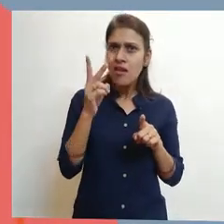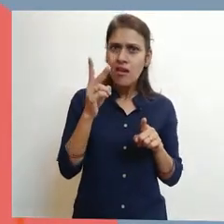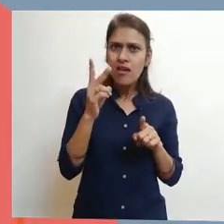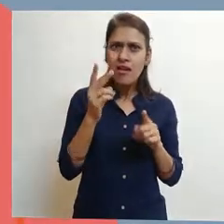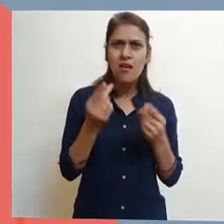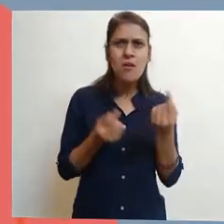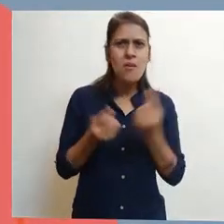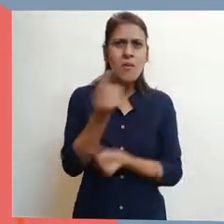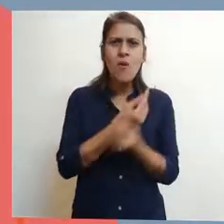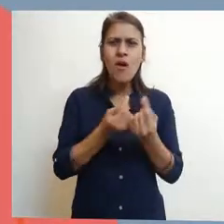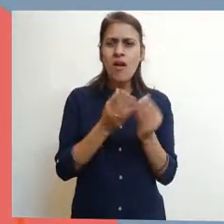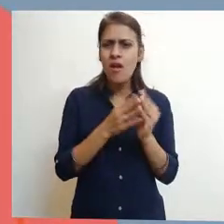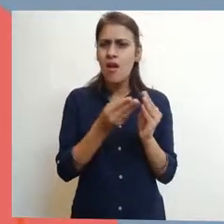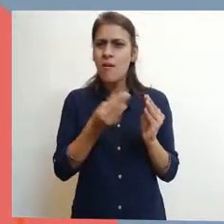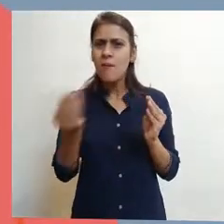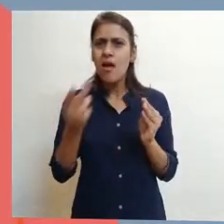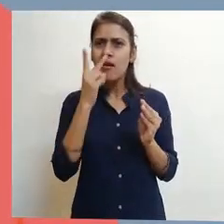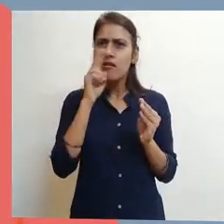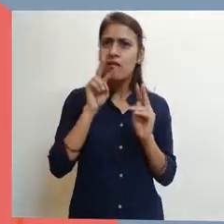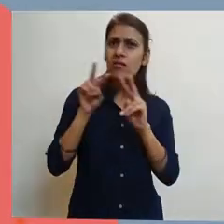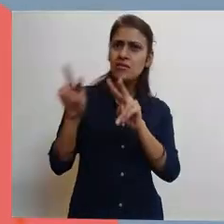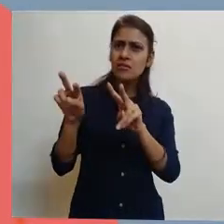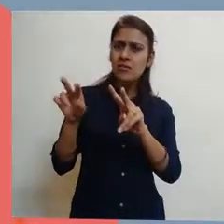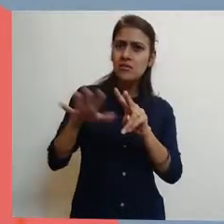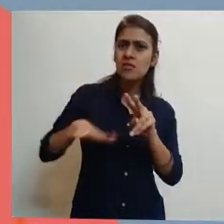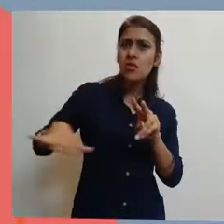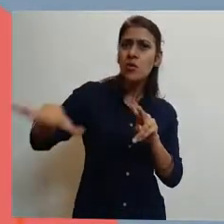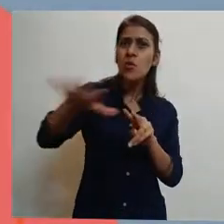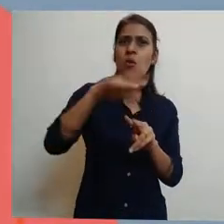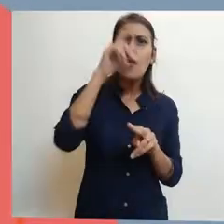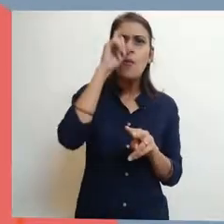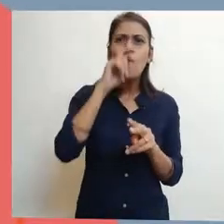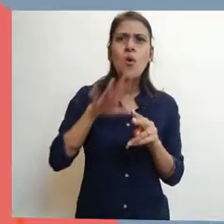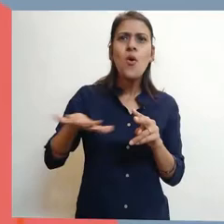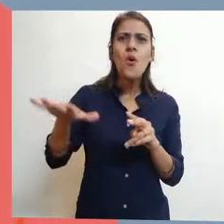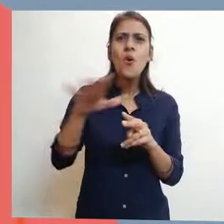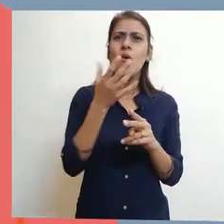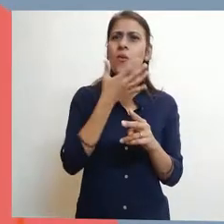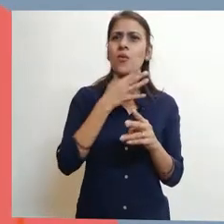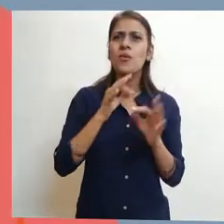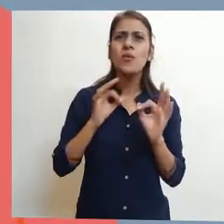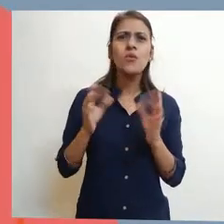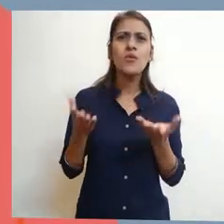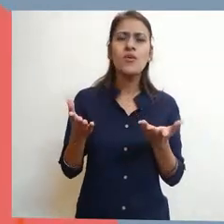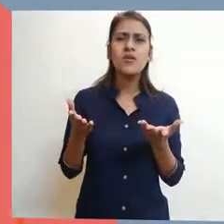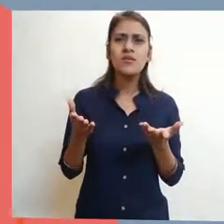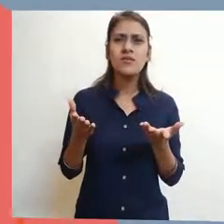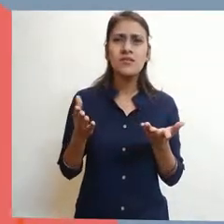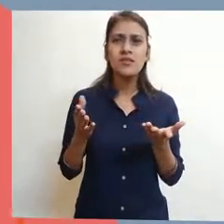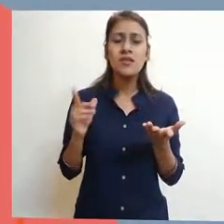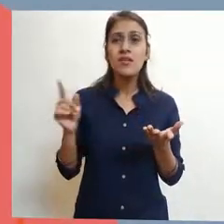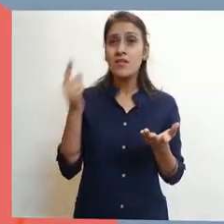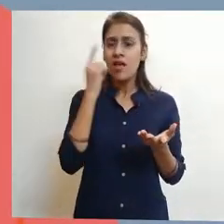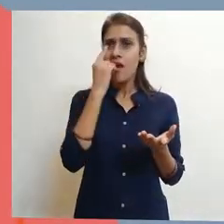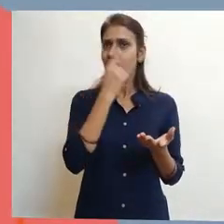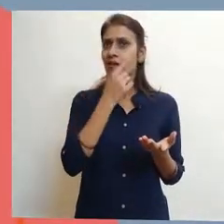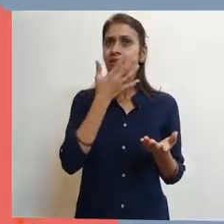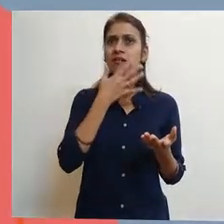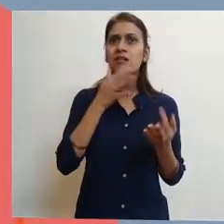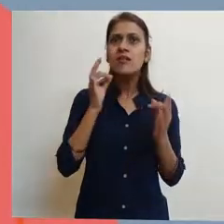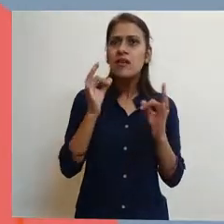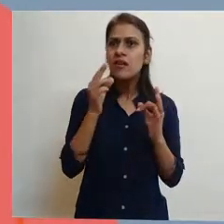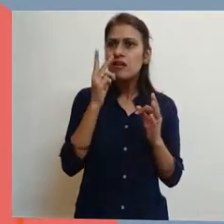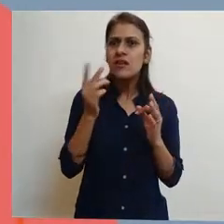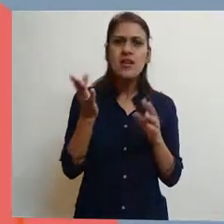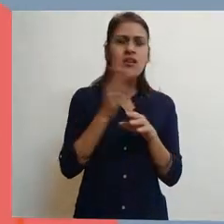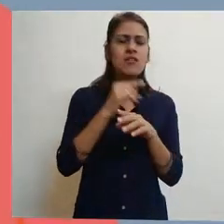One day, not long after the last of the season's rains, he straightened up from his back-breaking work and looked